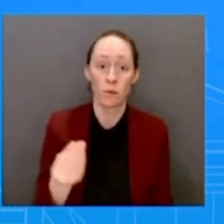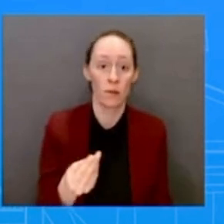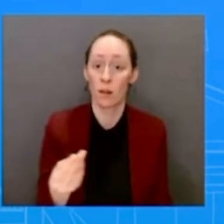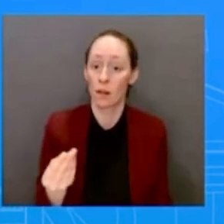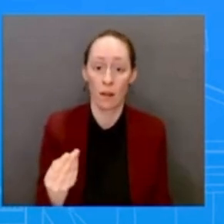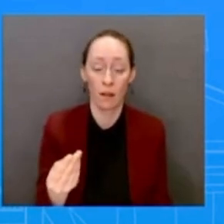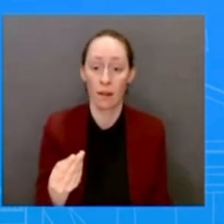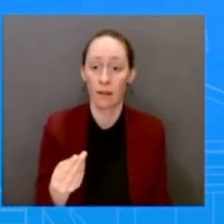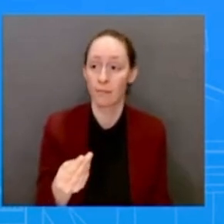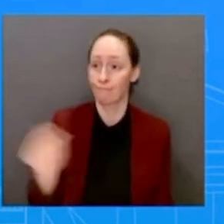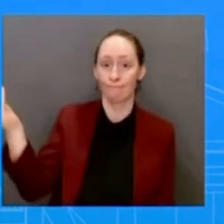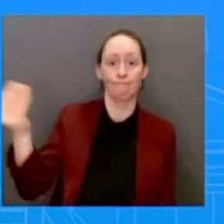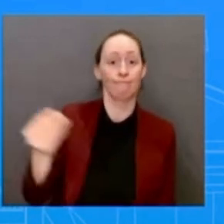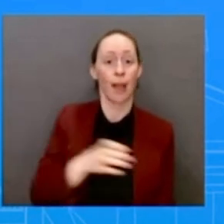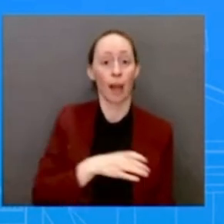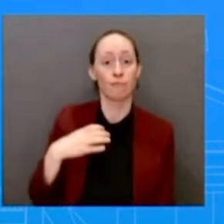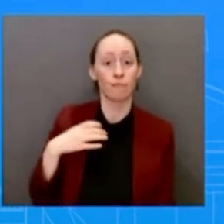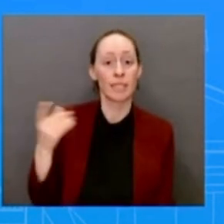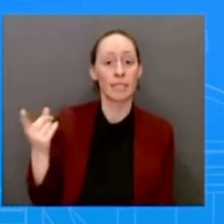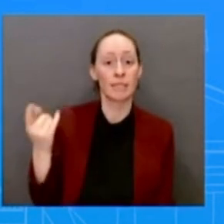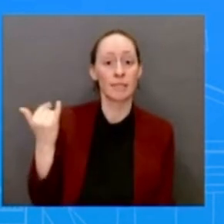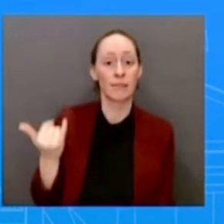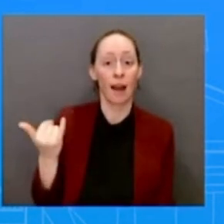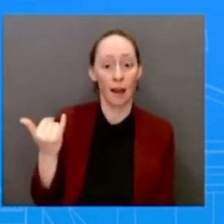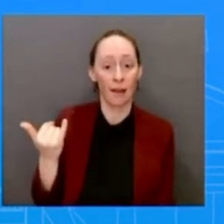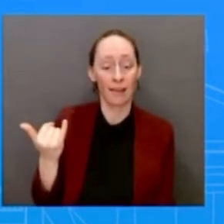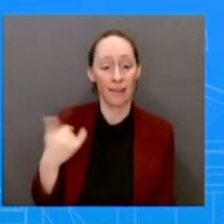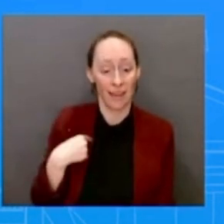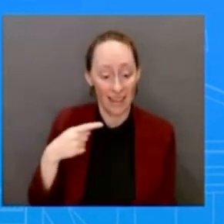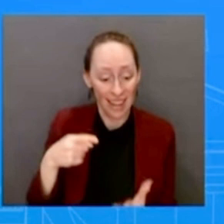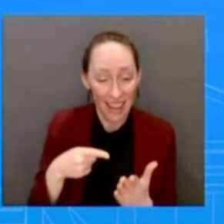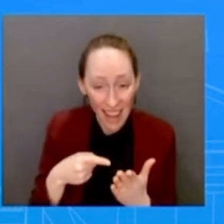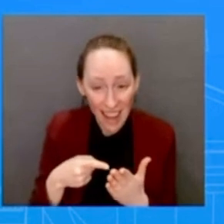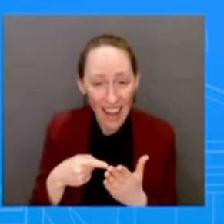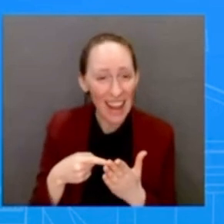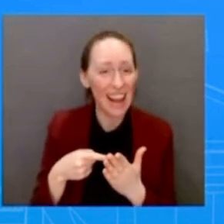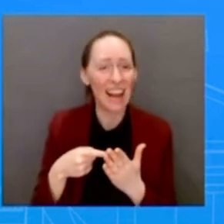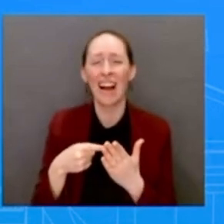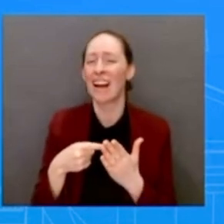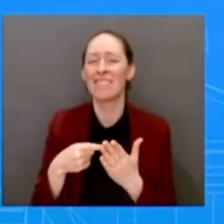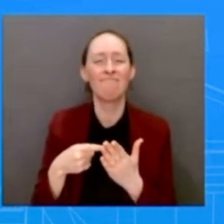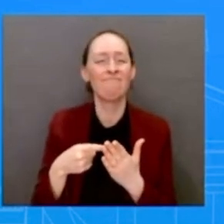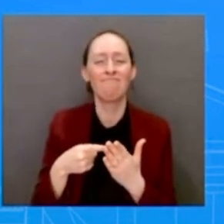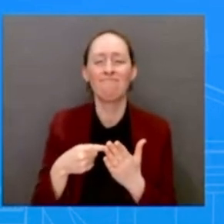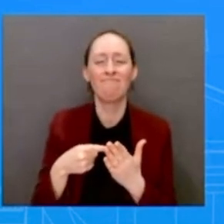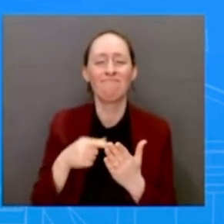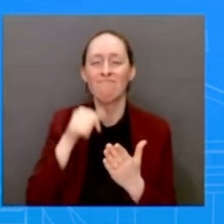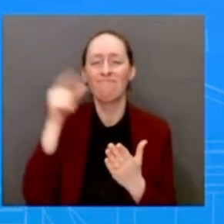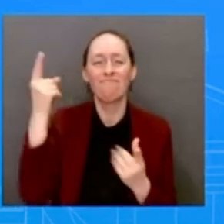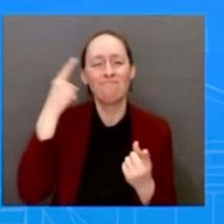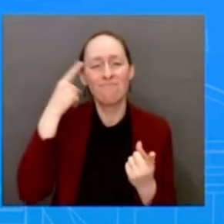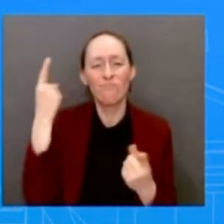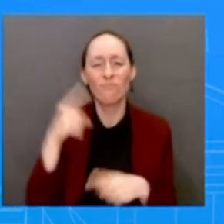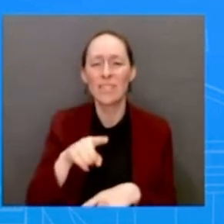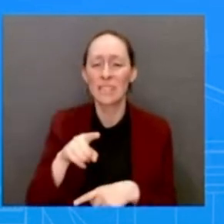support a D.C. statehood. That's what it says in our SAP. But we never indicated from that where the president